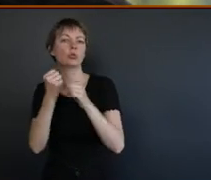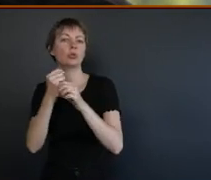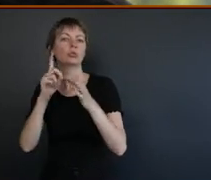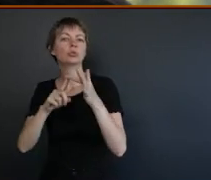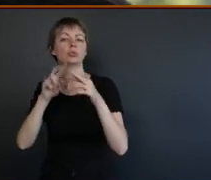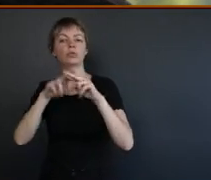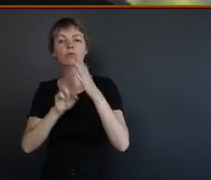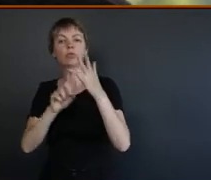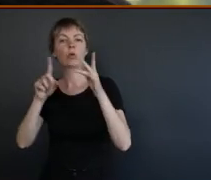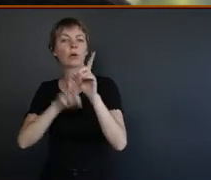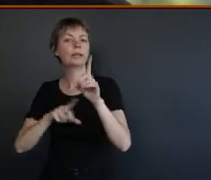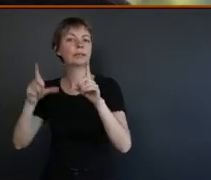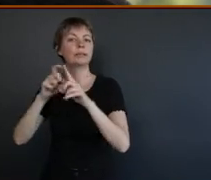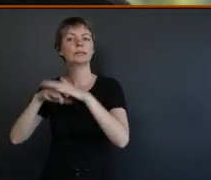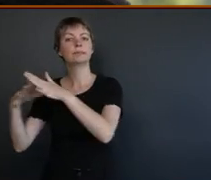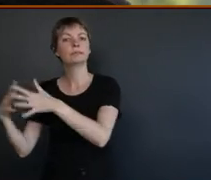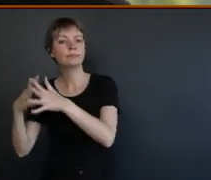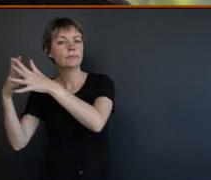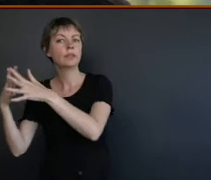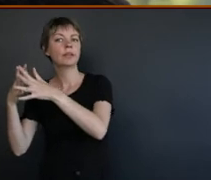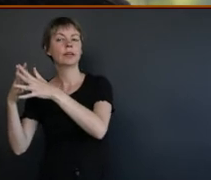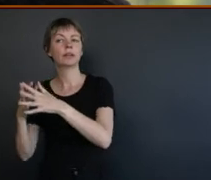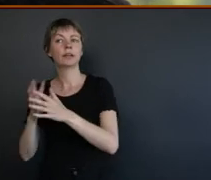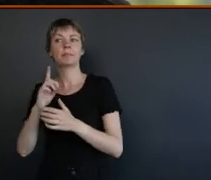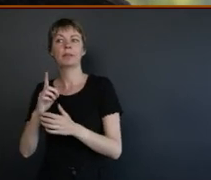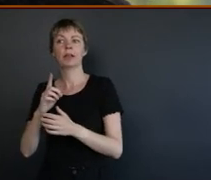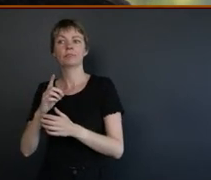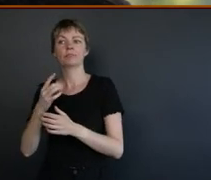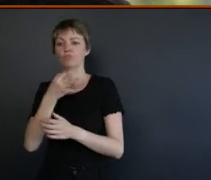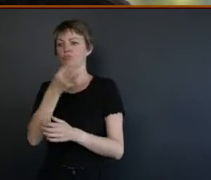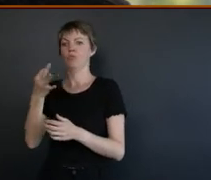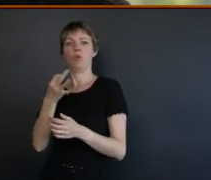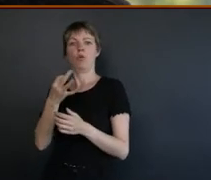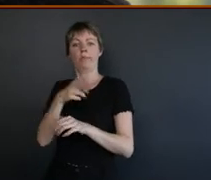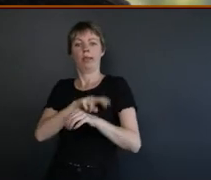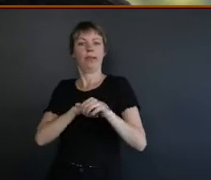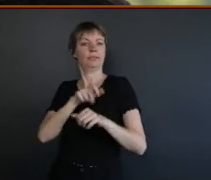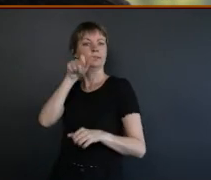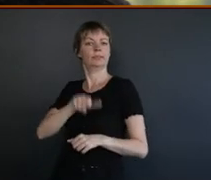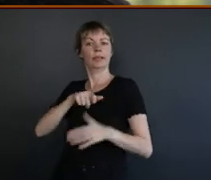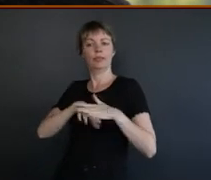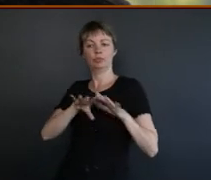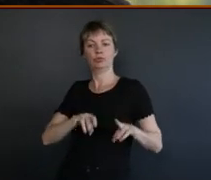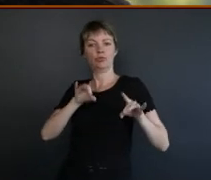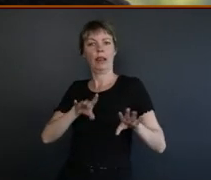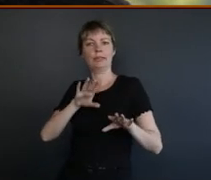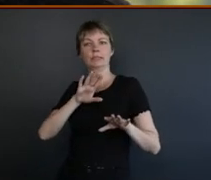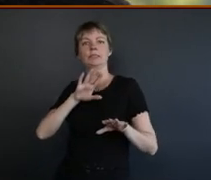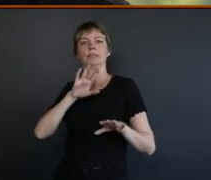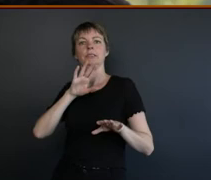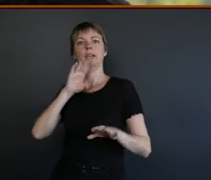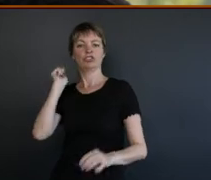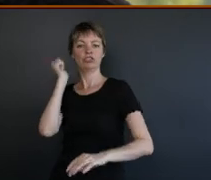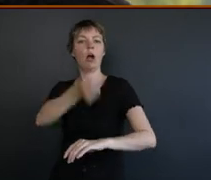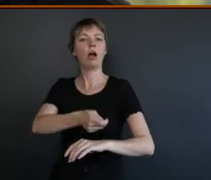You know, the fact that not one police officer in this country has been, you know, charged or convicted